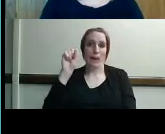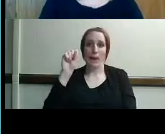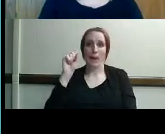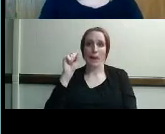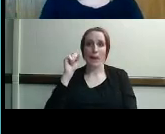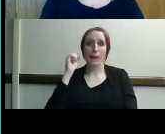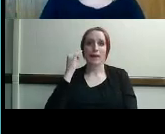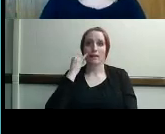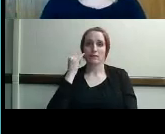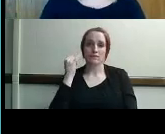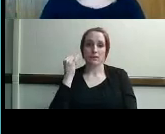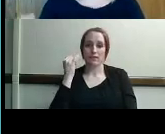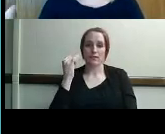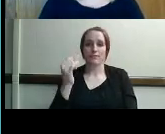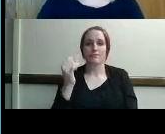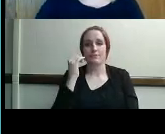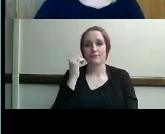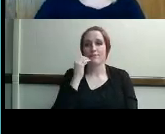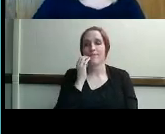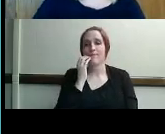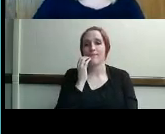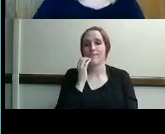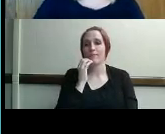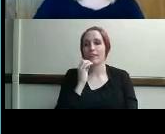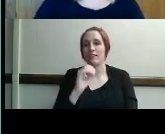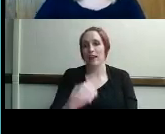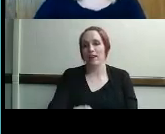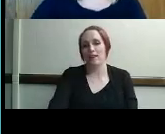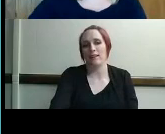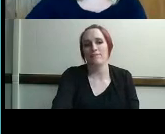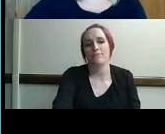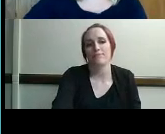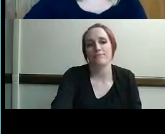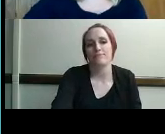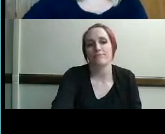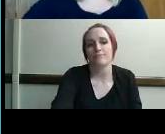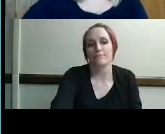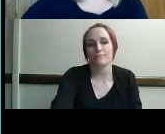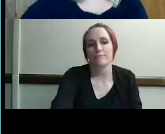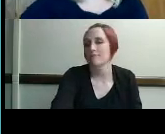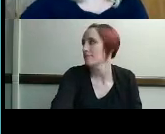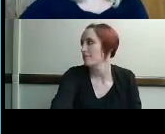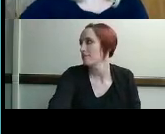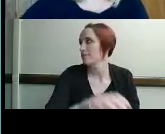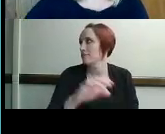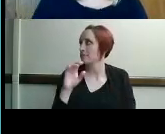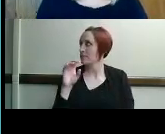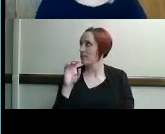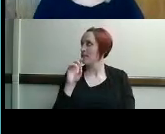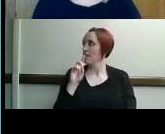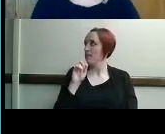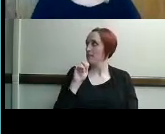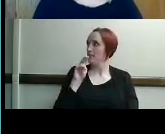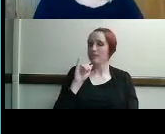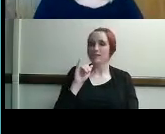familiar with her vision and hearing loss danny did you want to add to that yeah even you know i i